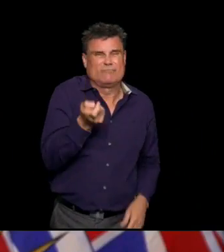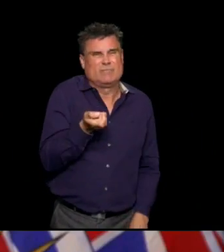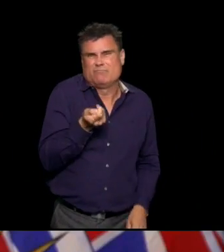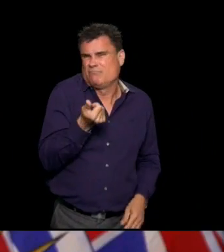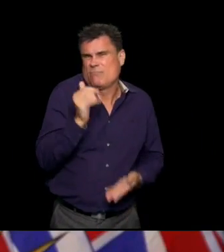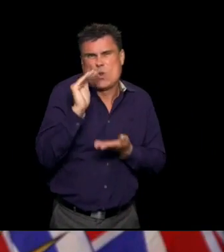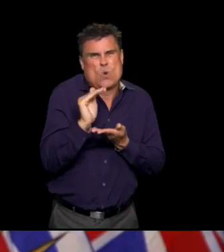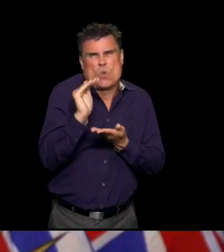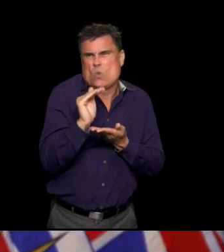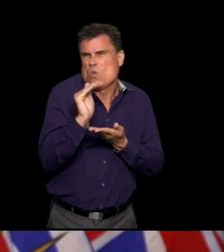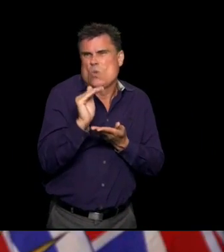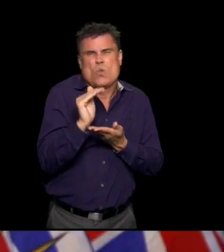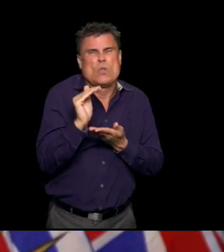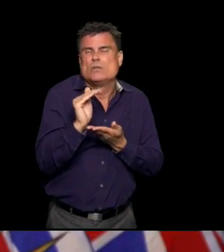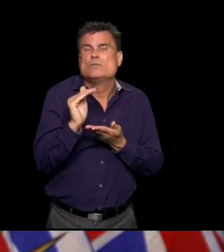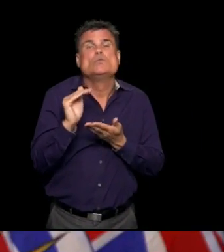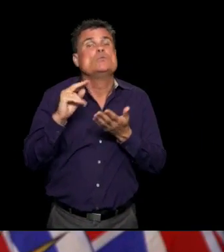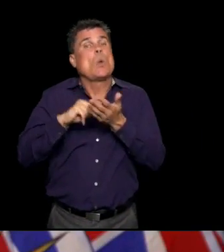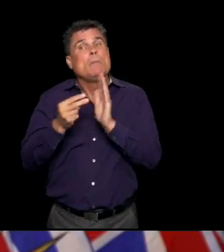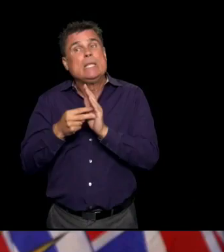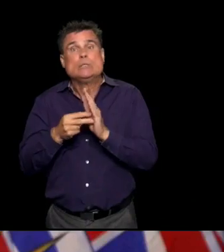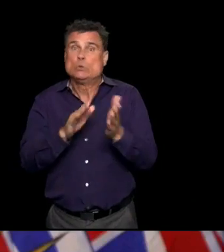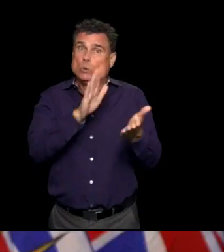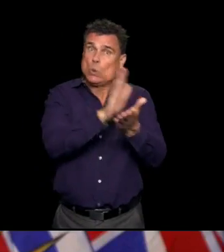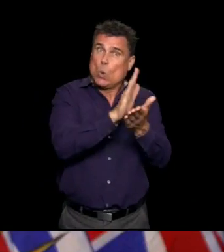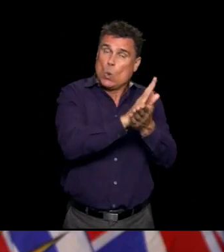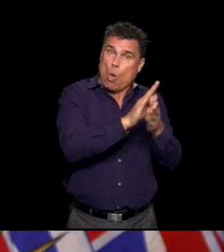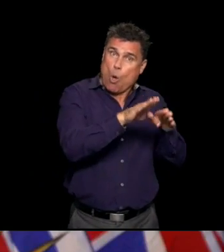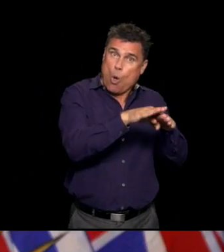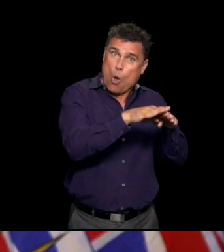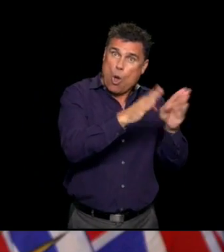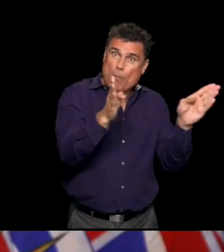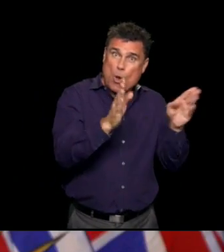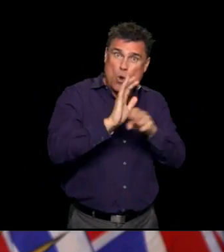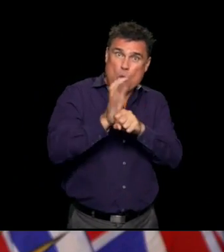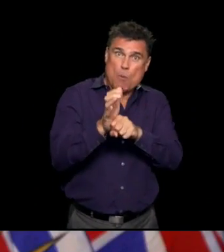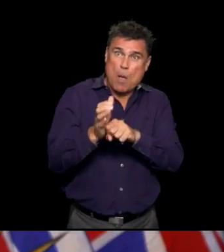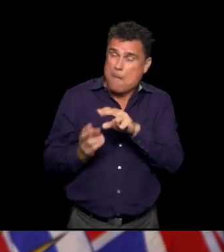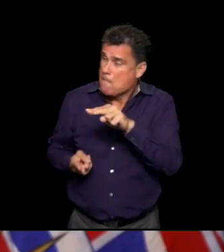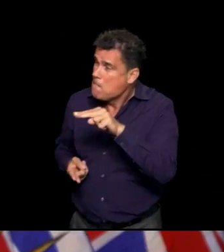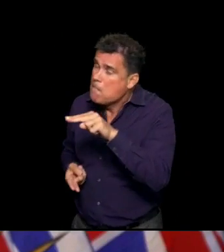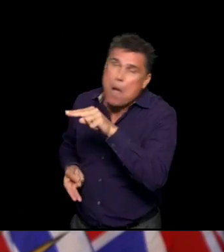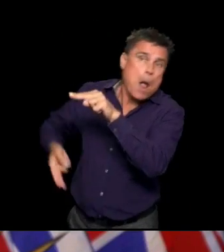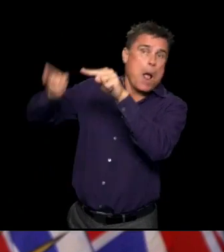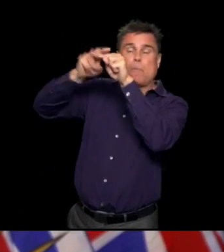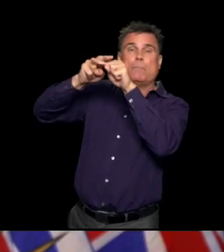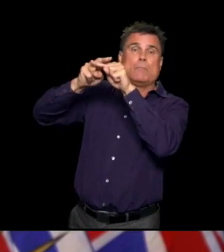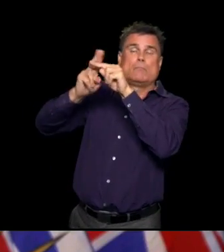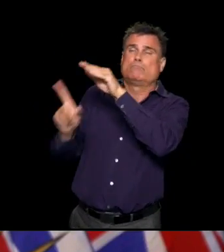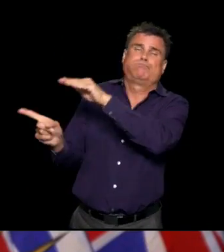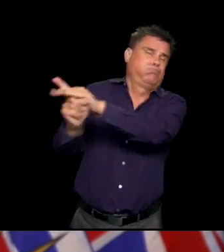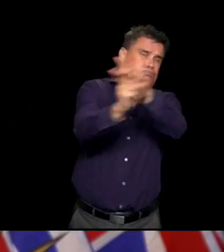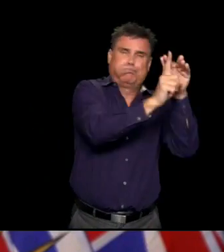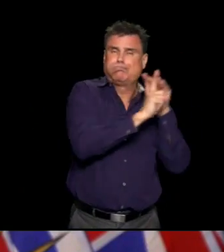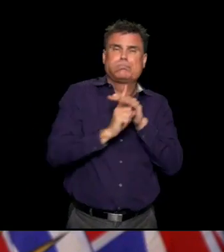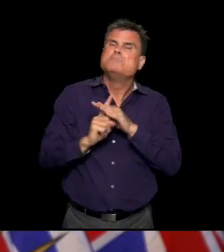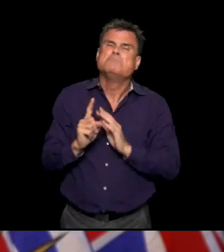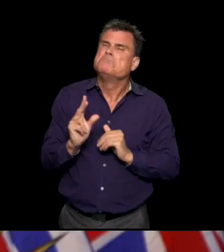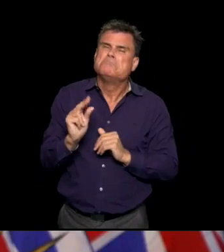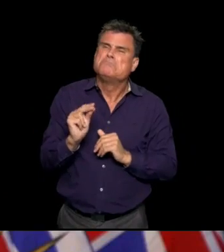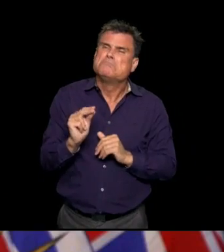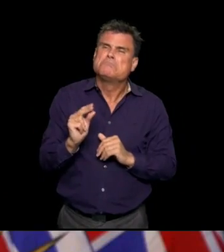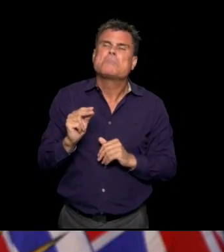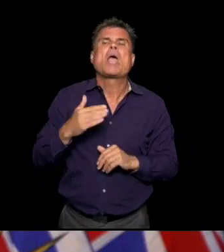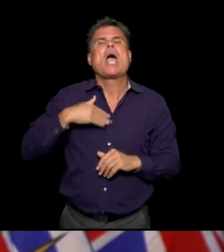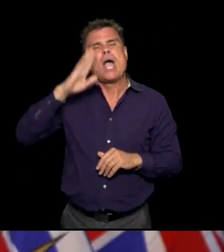an adjustment as we go into the school setting. So no, I don't expect to see widespread outbreaks in our school like we've seen in some places.